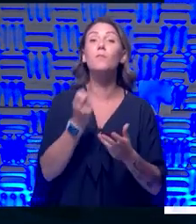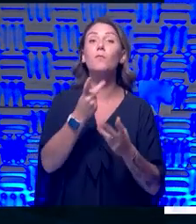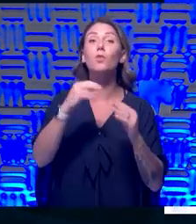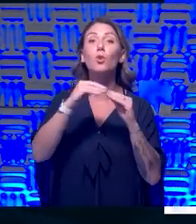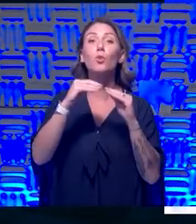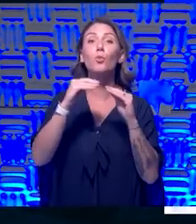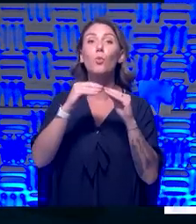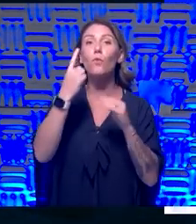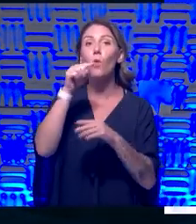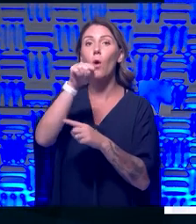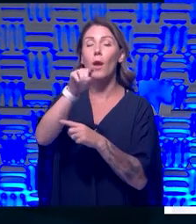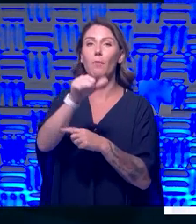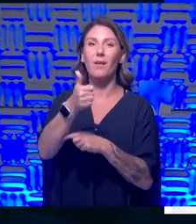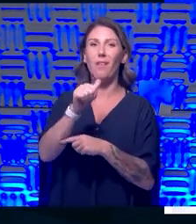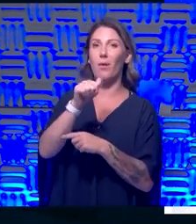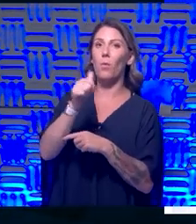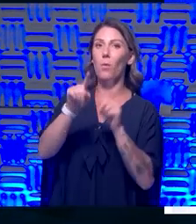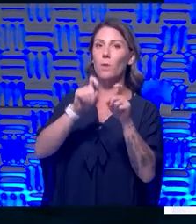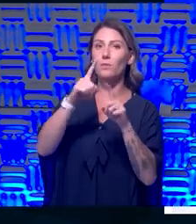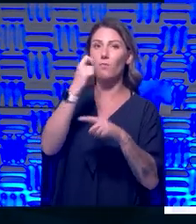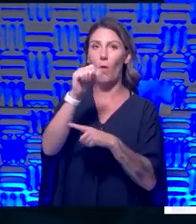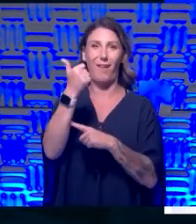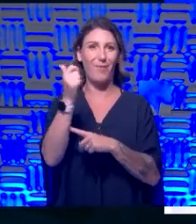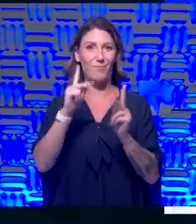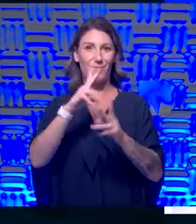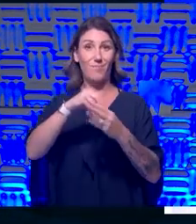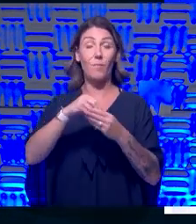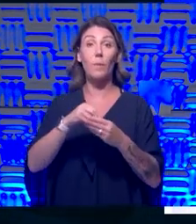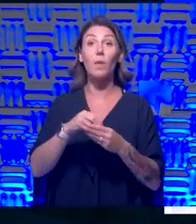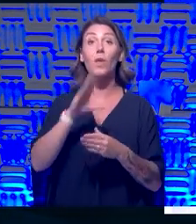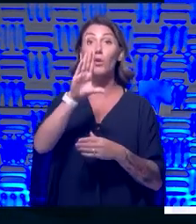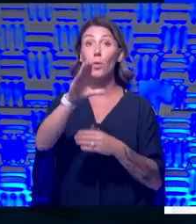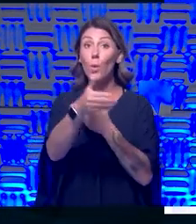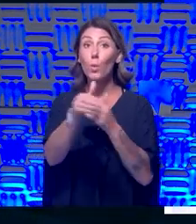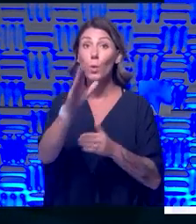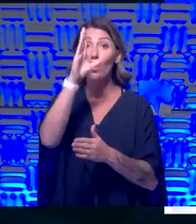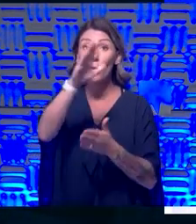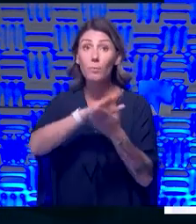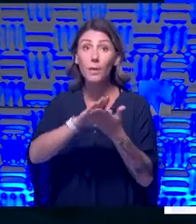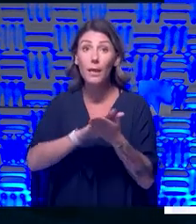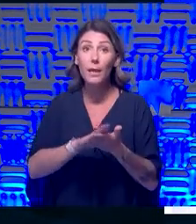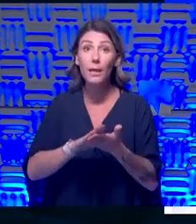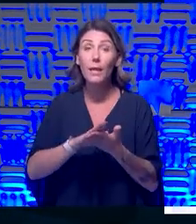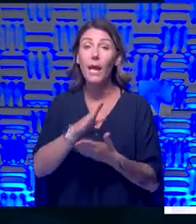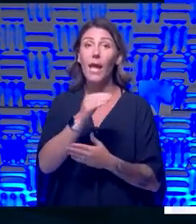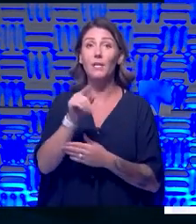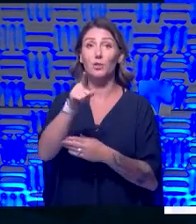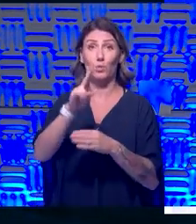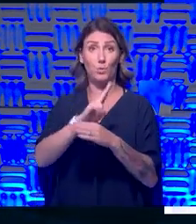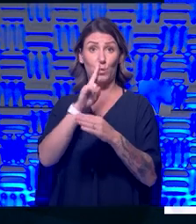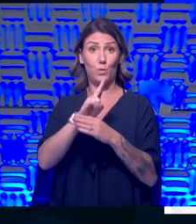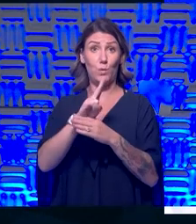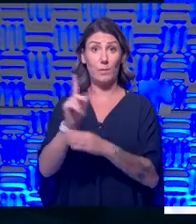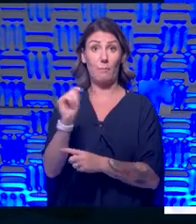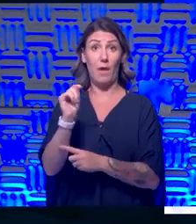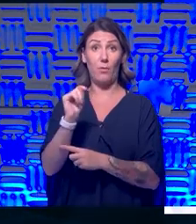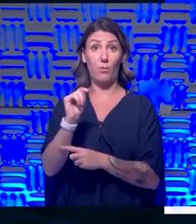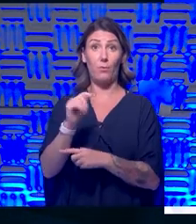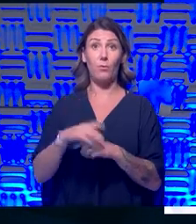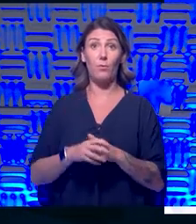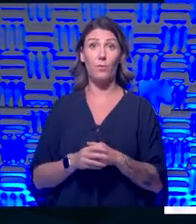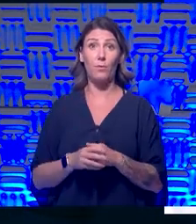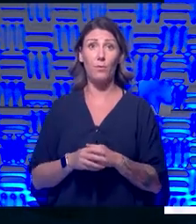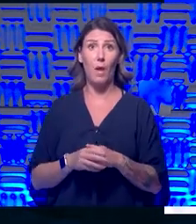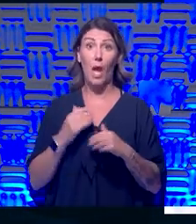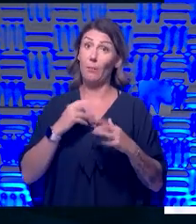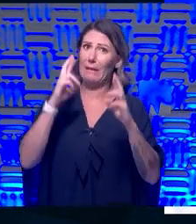coming in for the other panelists. Um, are you going to have your room cleaned and did you use the bathroom? I hope you